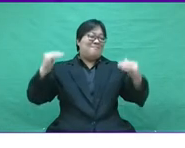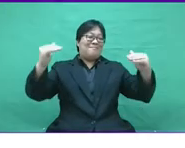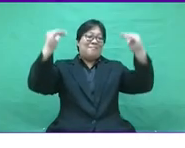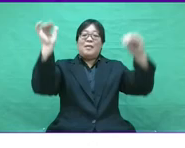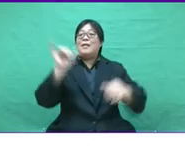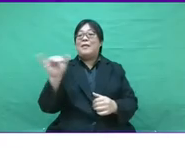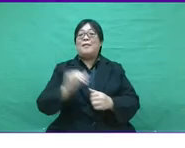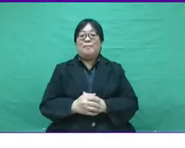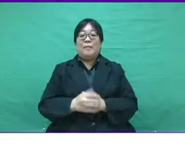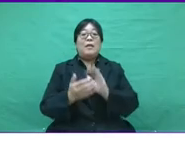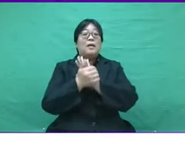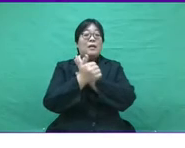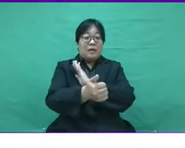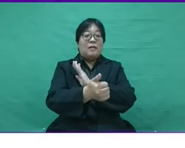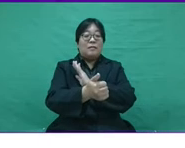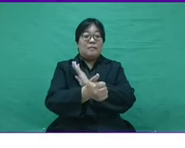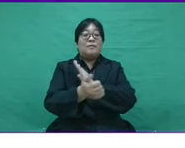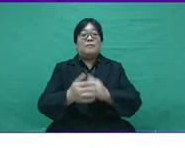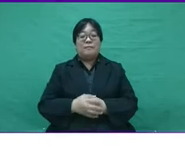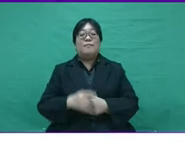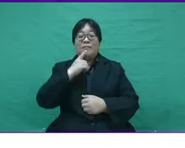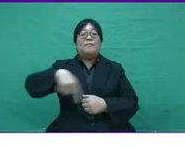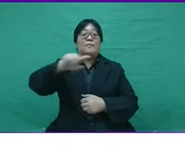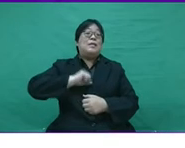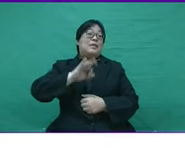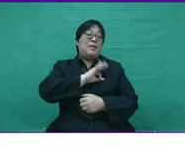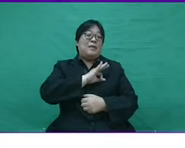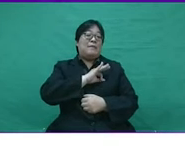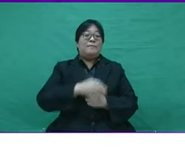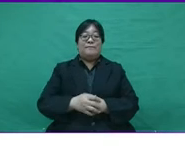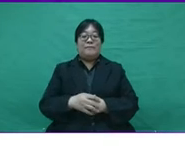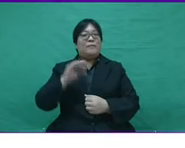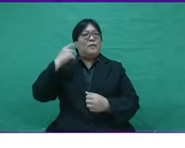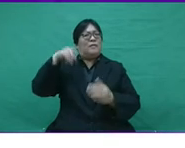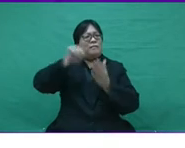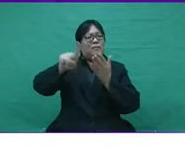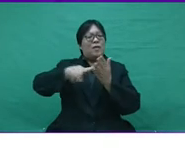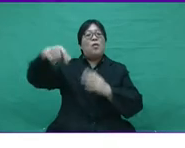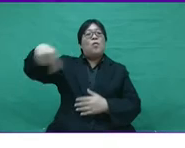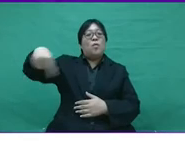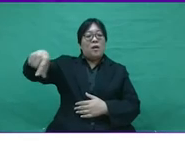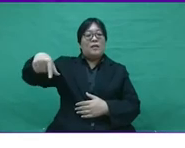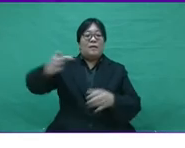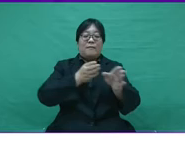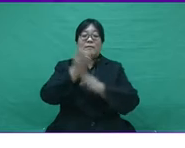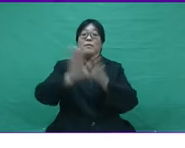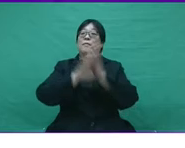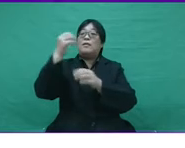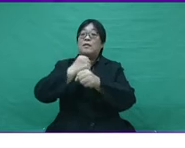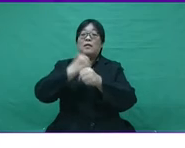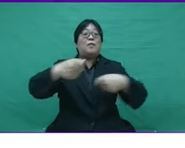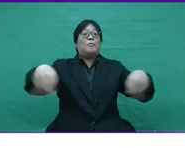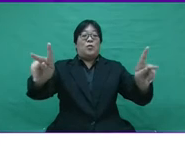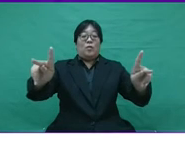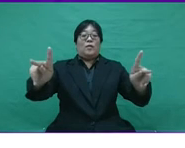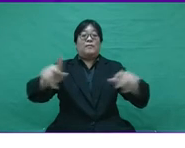to make their career shift. Talents will be employee look at